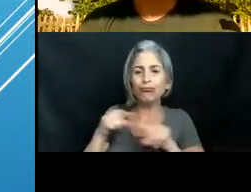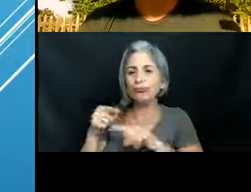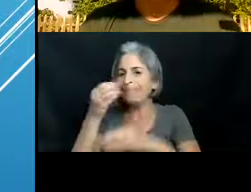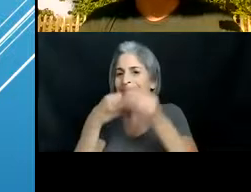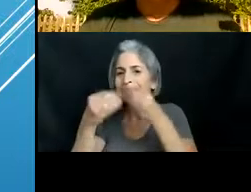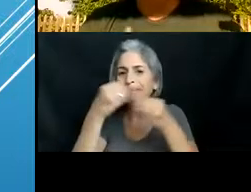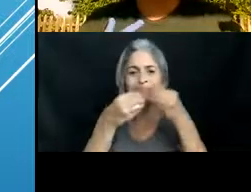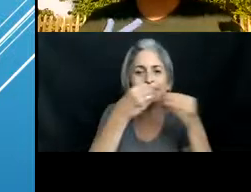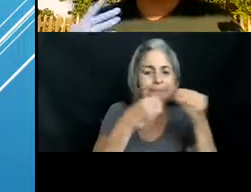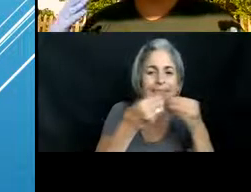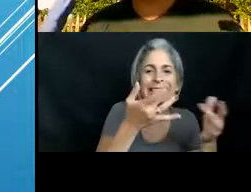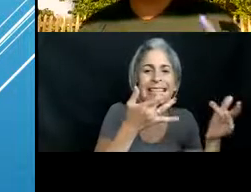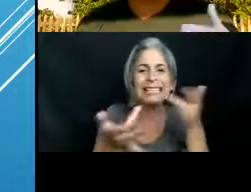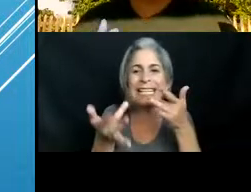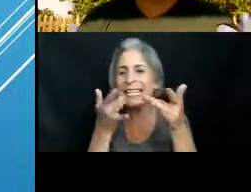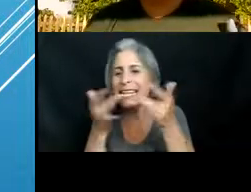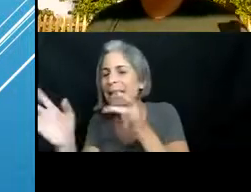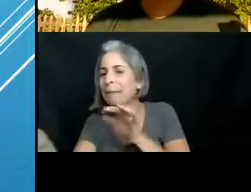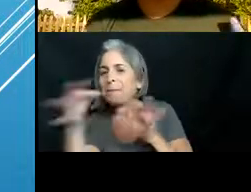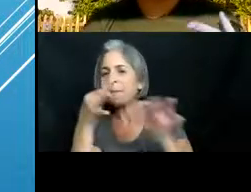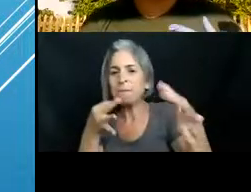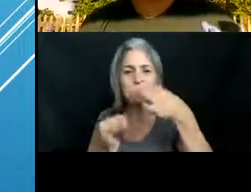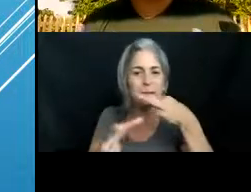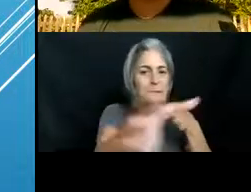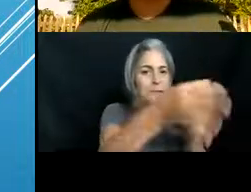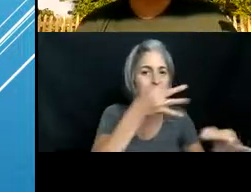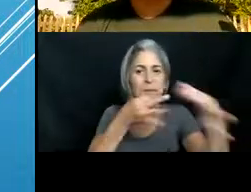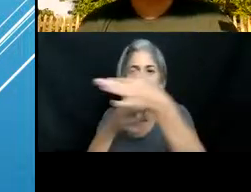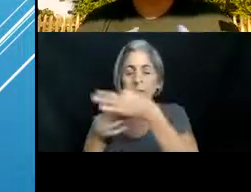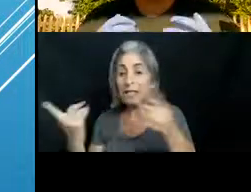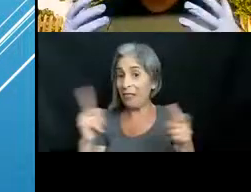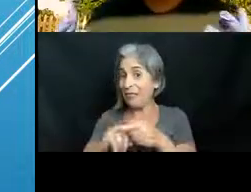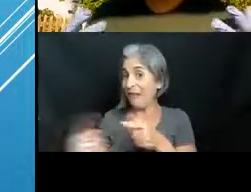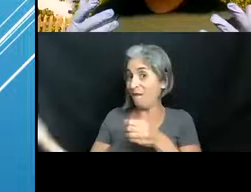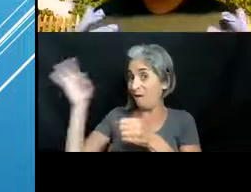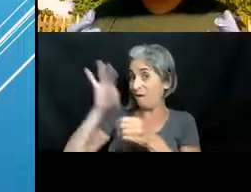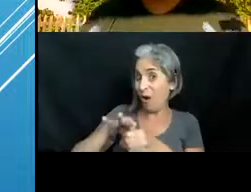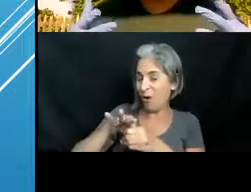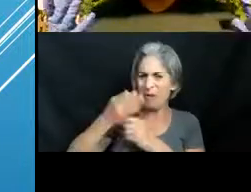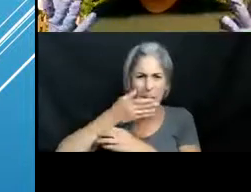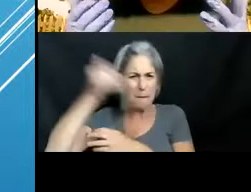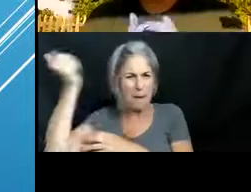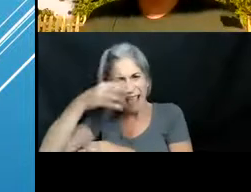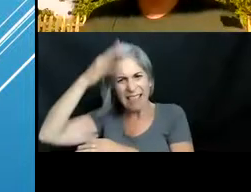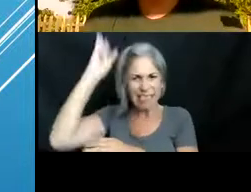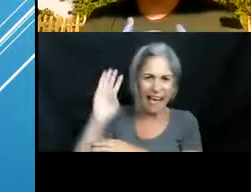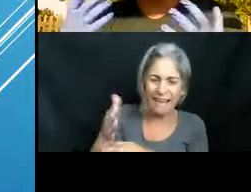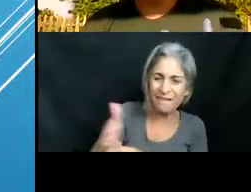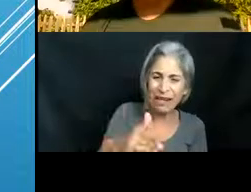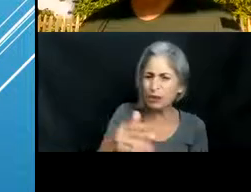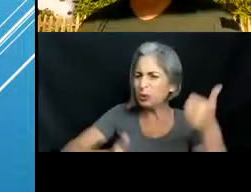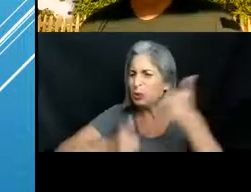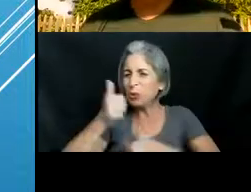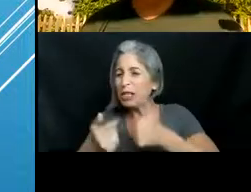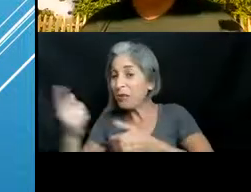all the different restaurants, and you can decide which one is the best. You vote for which restaurant made the best lionfish meal, and then